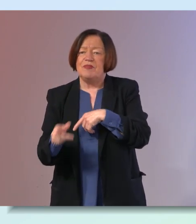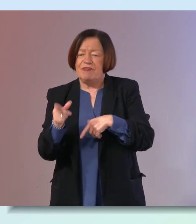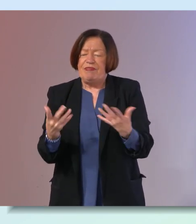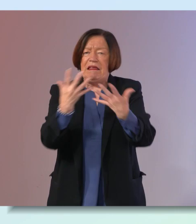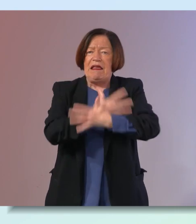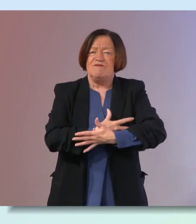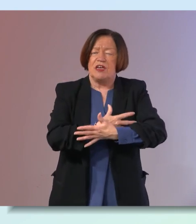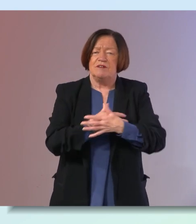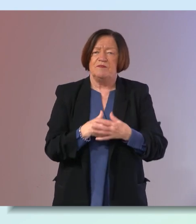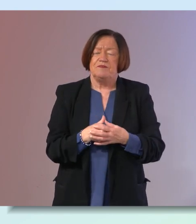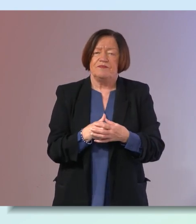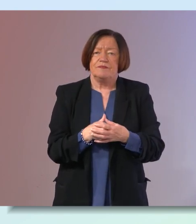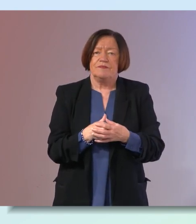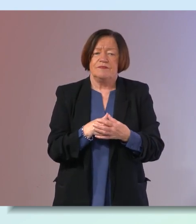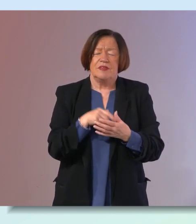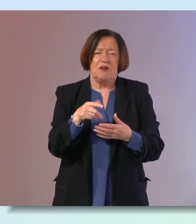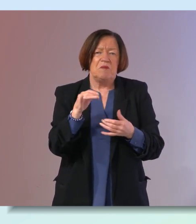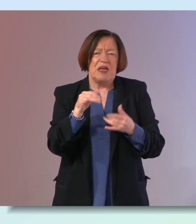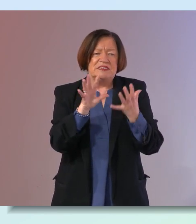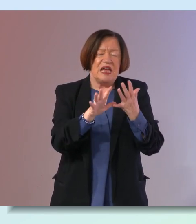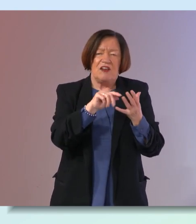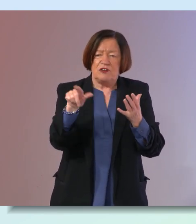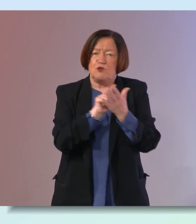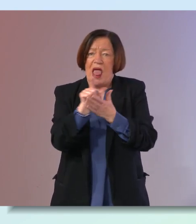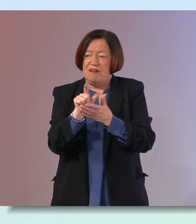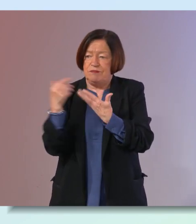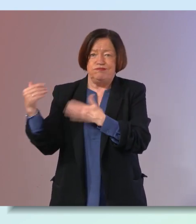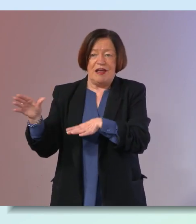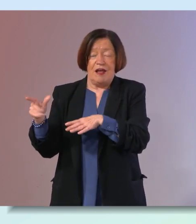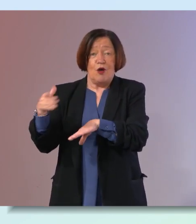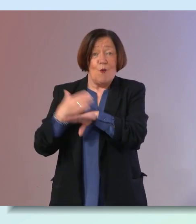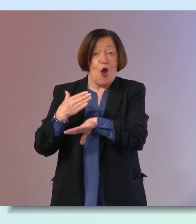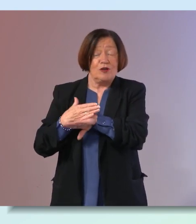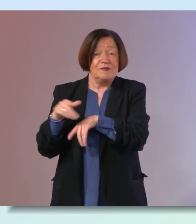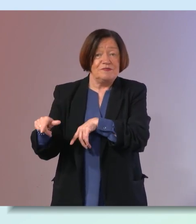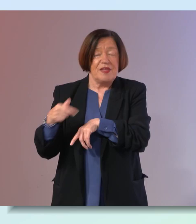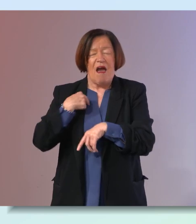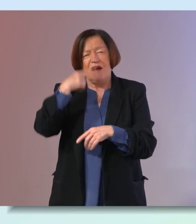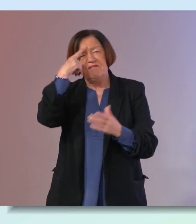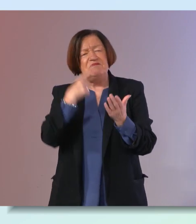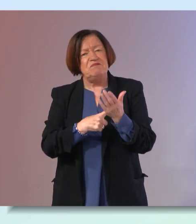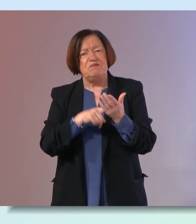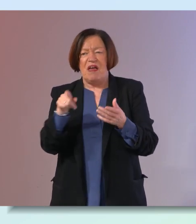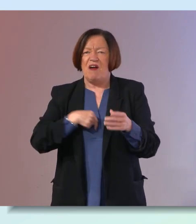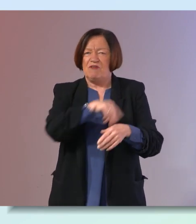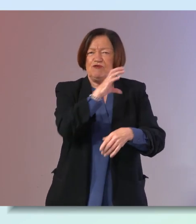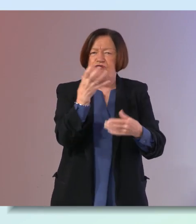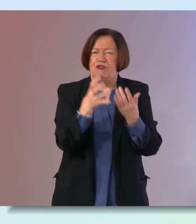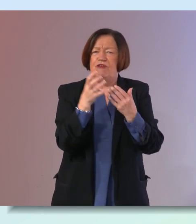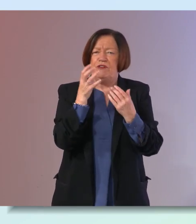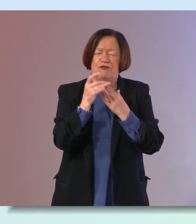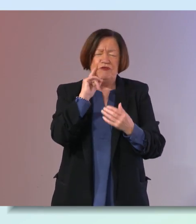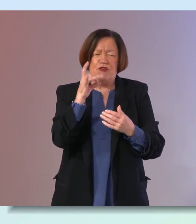evening um there was maybe 10 or 12 of us left after work and i just decided to go in and get my blood pressure checked